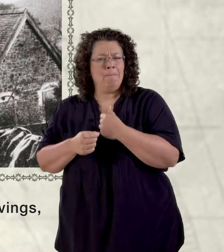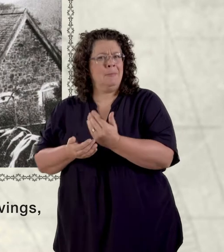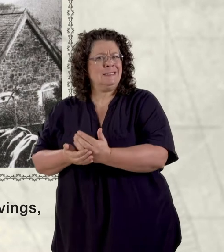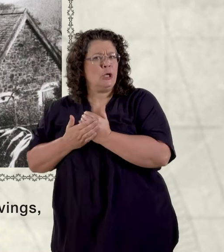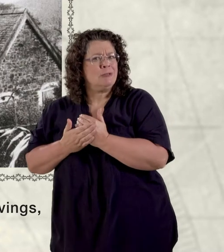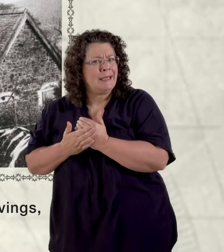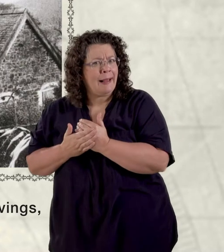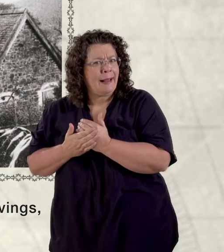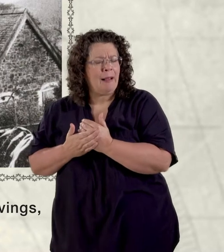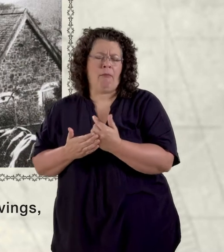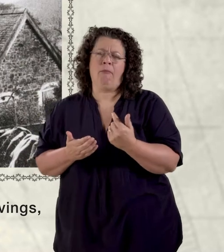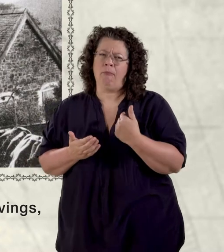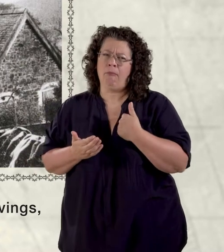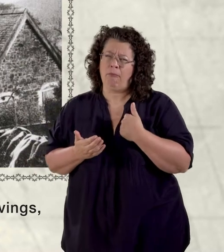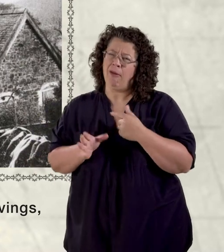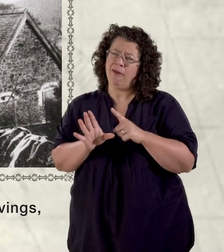security